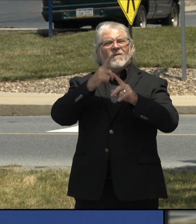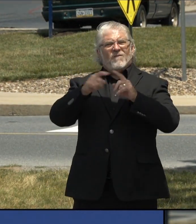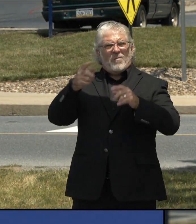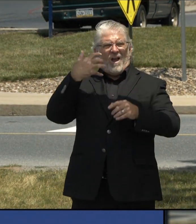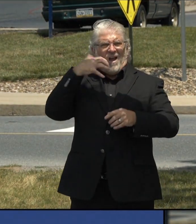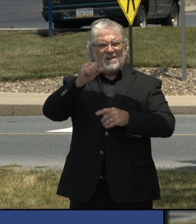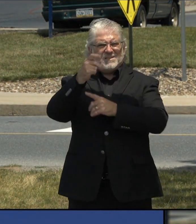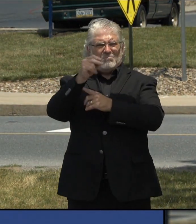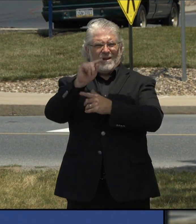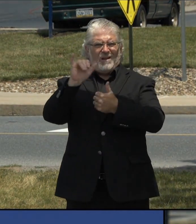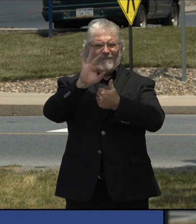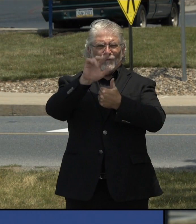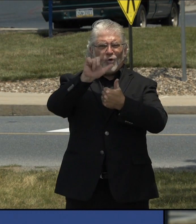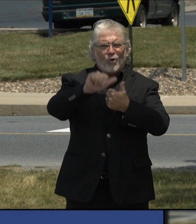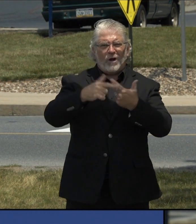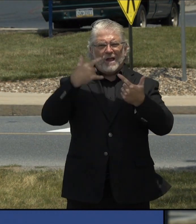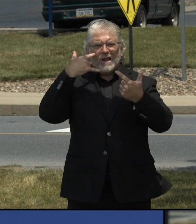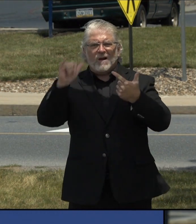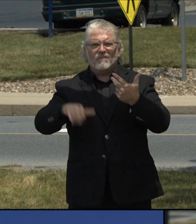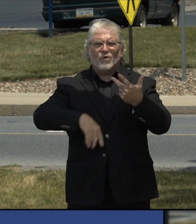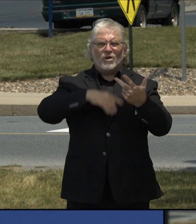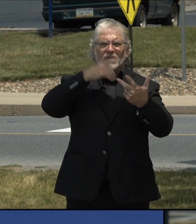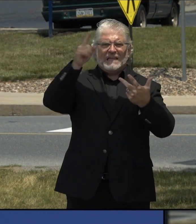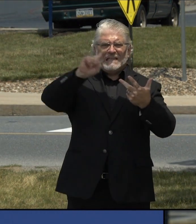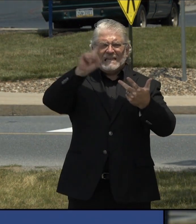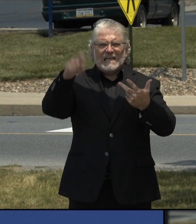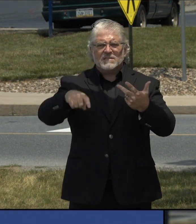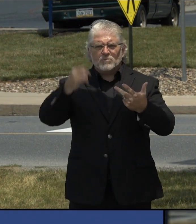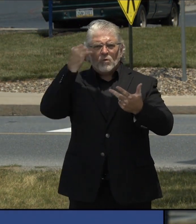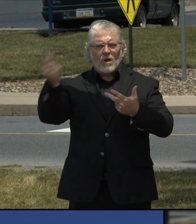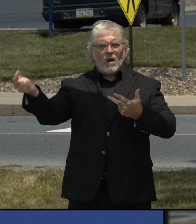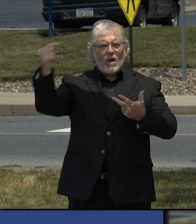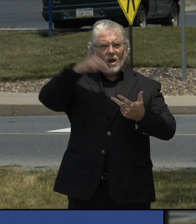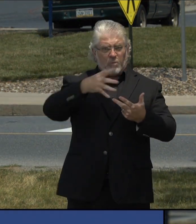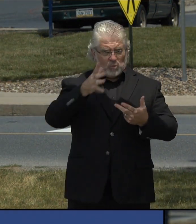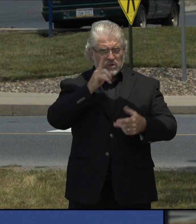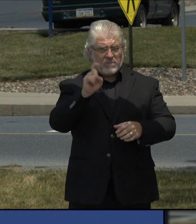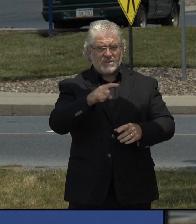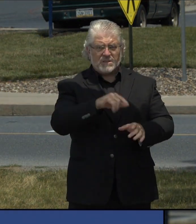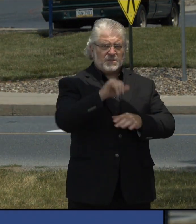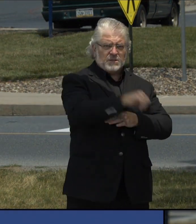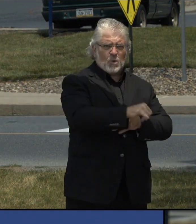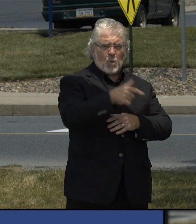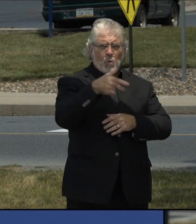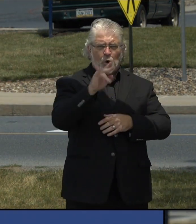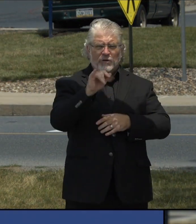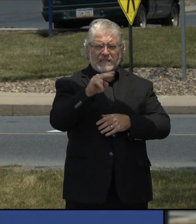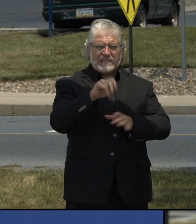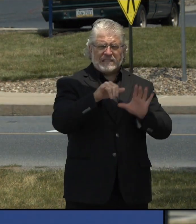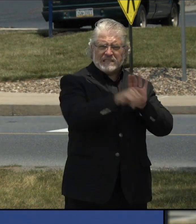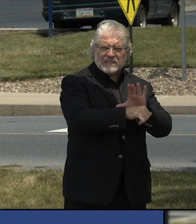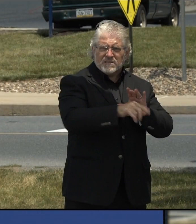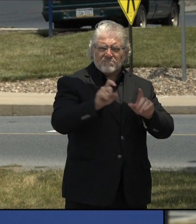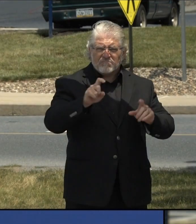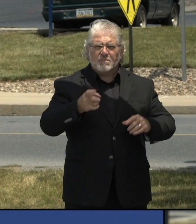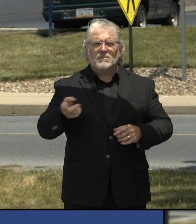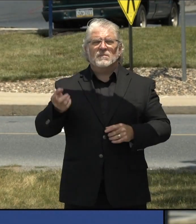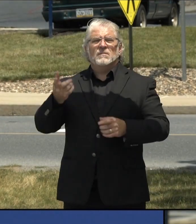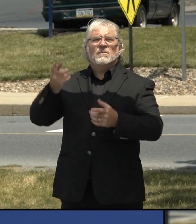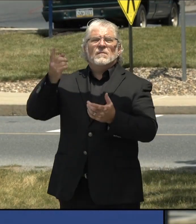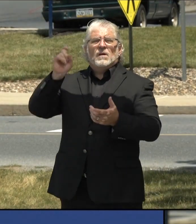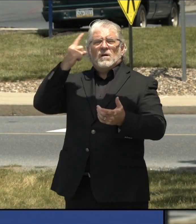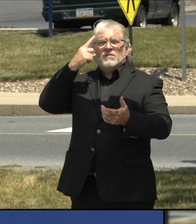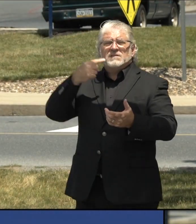done that. But then when asked each one of the governors of those states, when asked, how are you going to enforce that? Wasn't really clear.